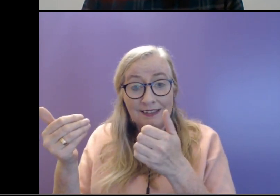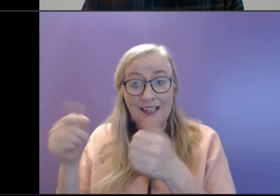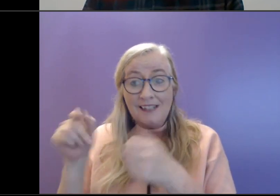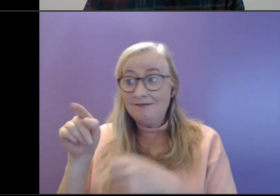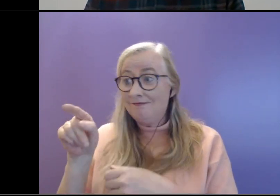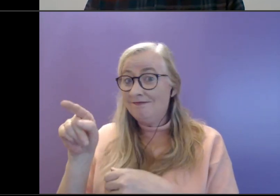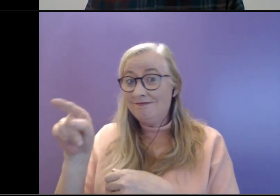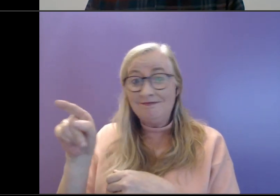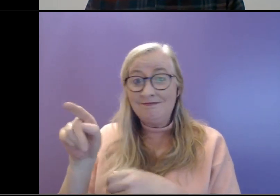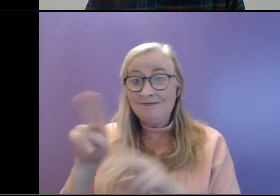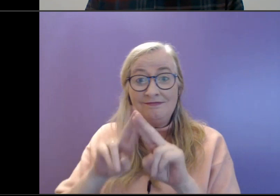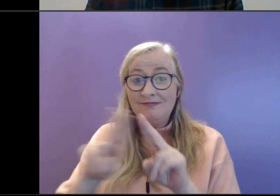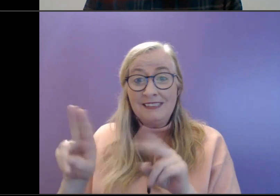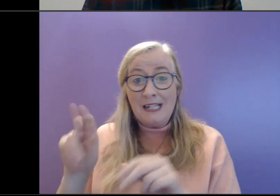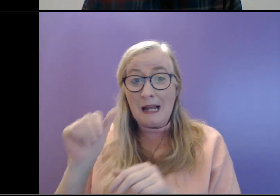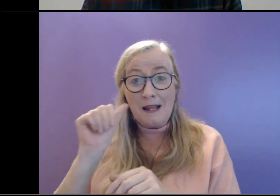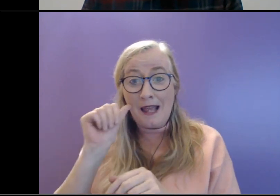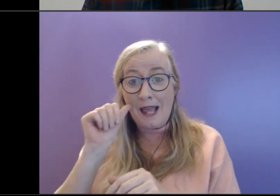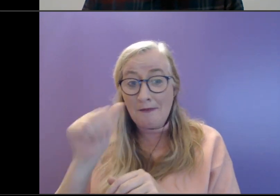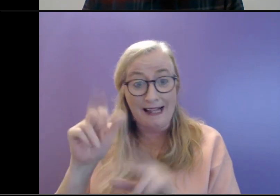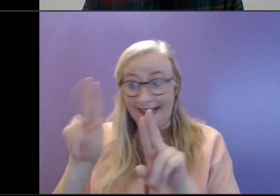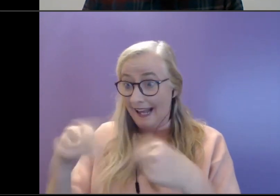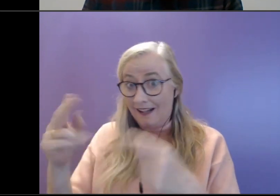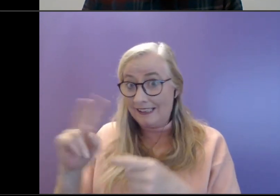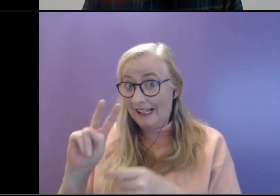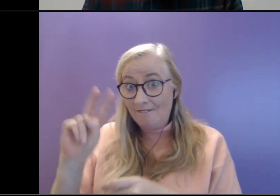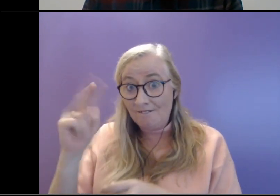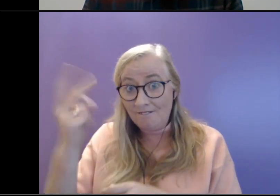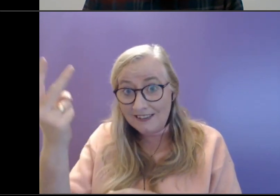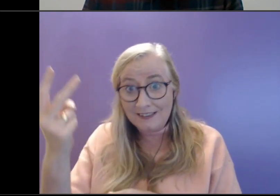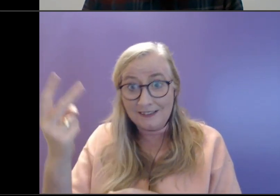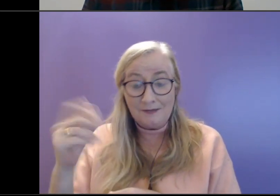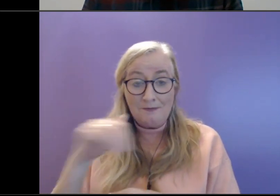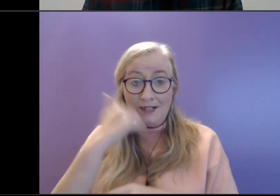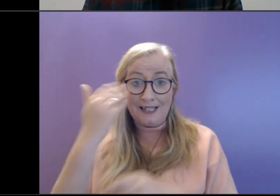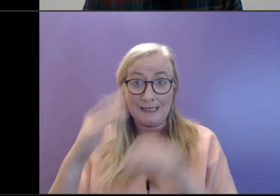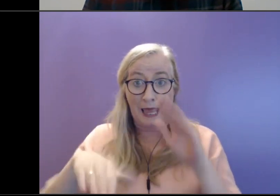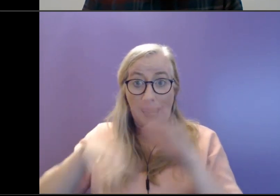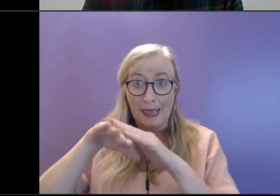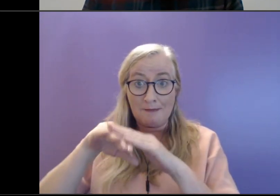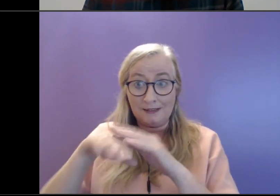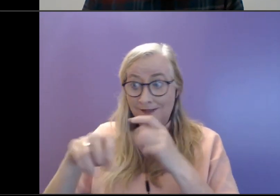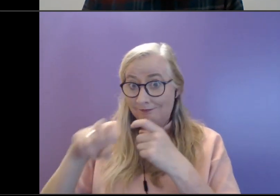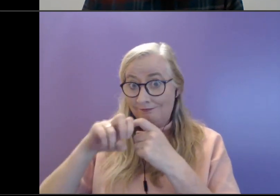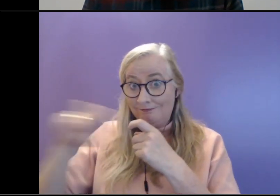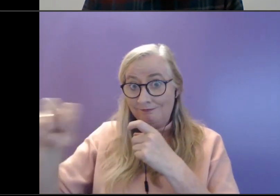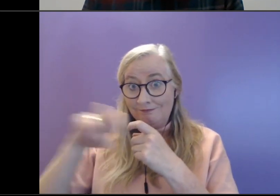you know, even actually go and visit with the restrictions, that presents a real challenge.